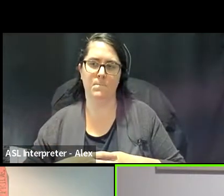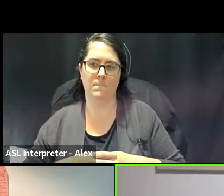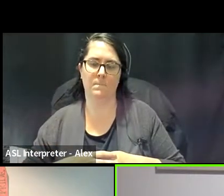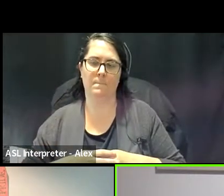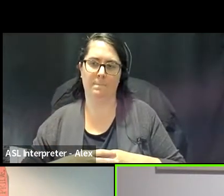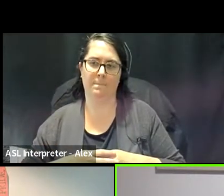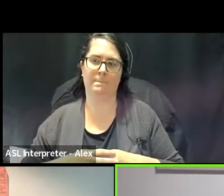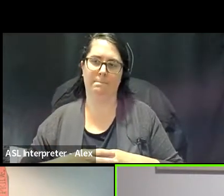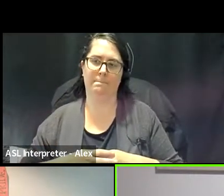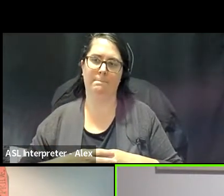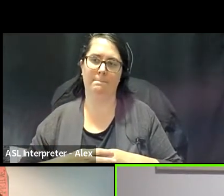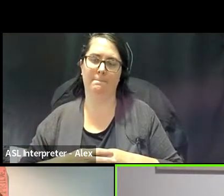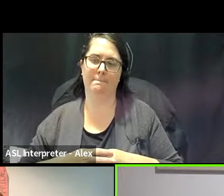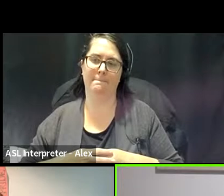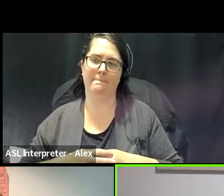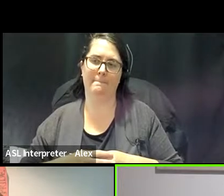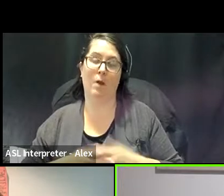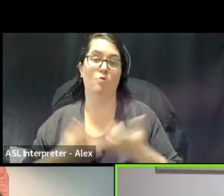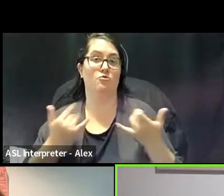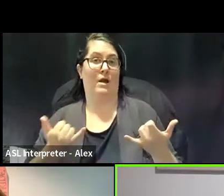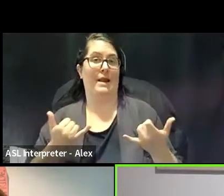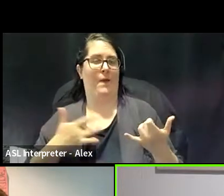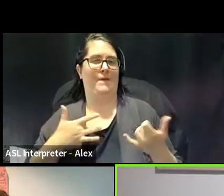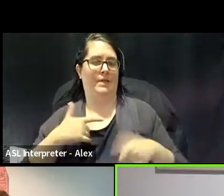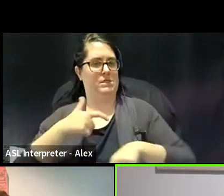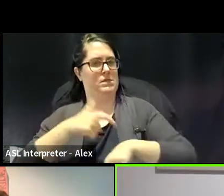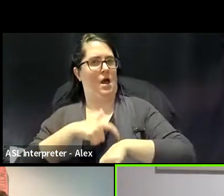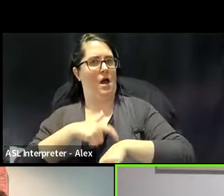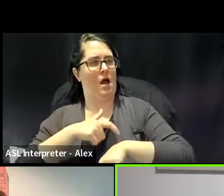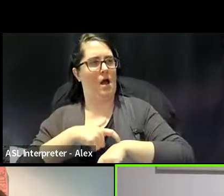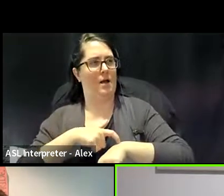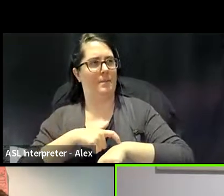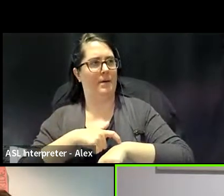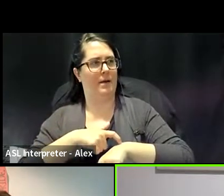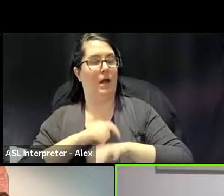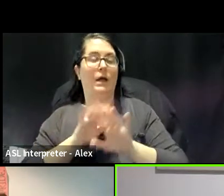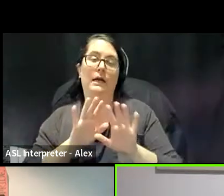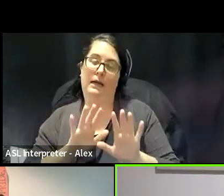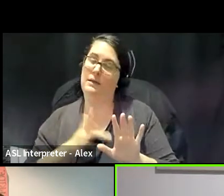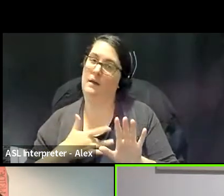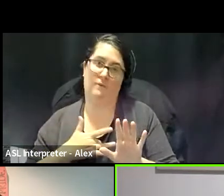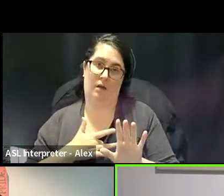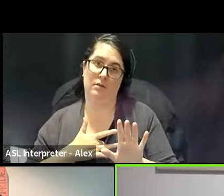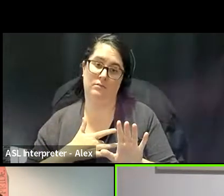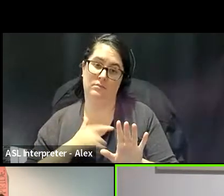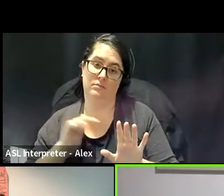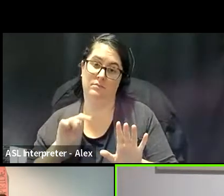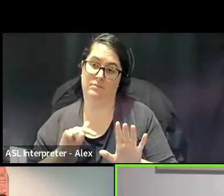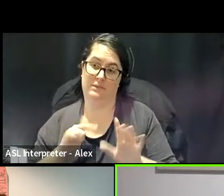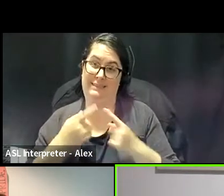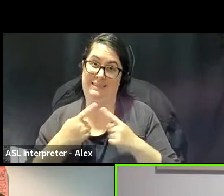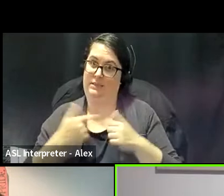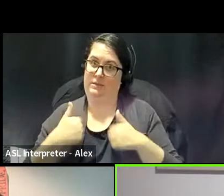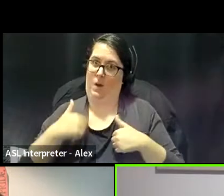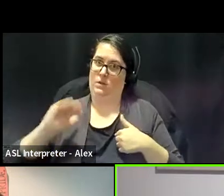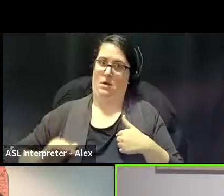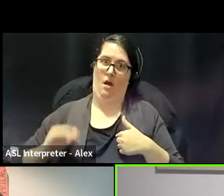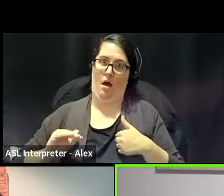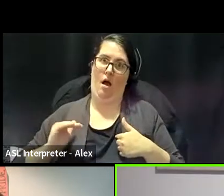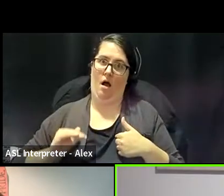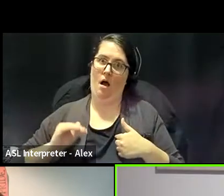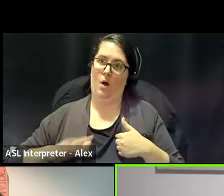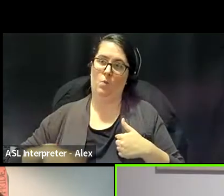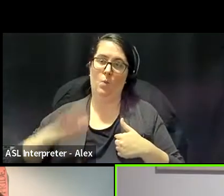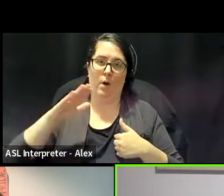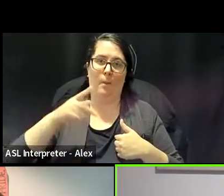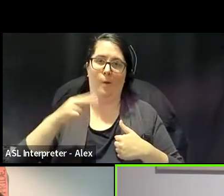right now I feel that we're in a time and, you know, and I, and I felt like this since I was a young queer growing up on